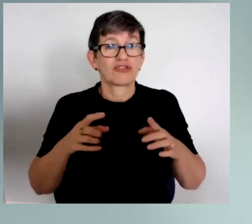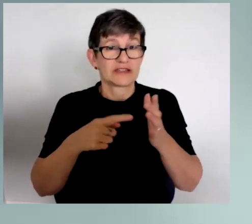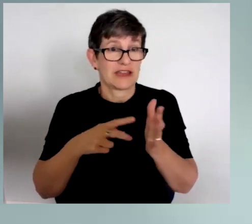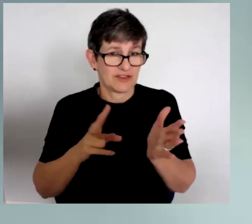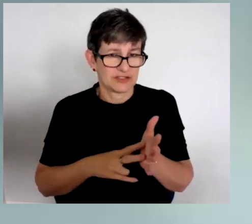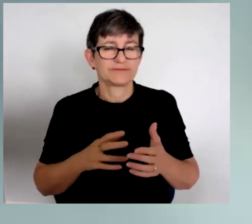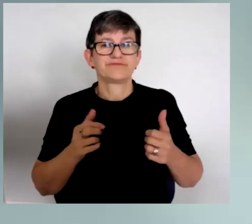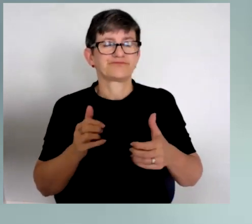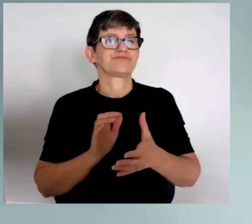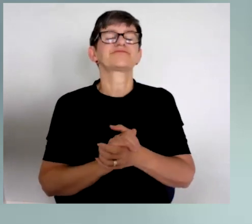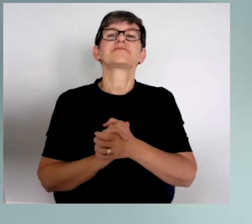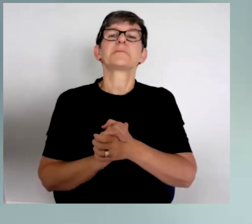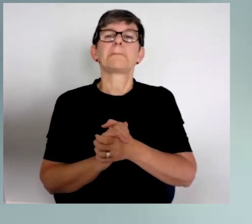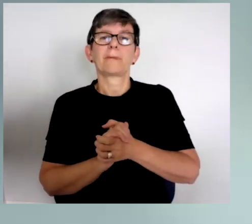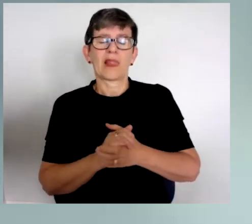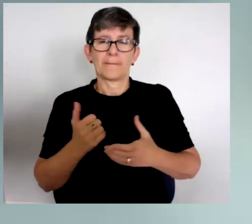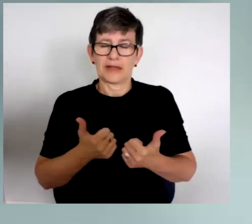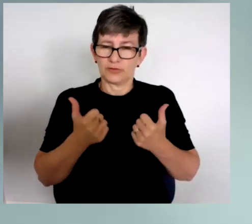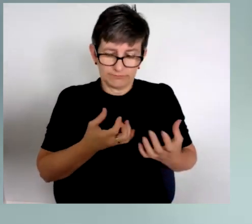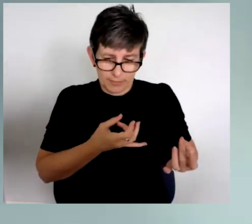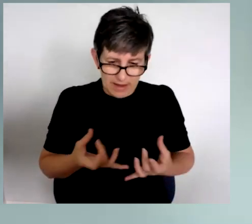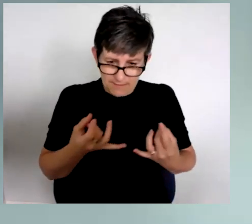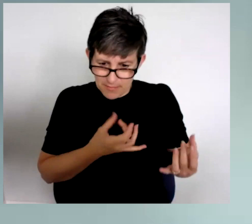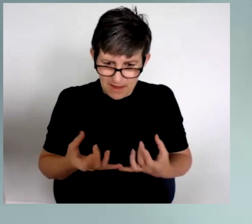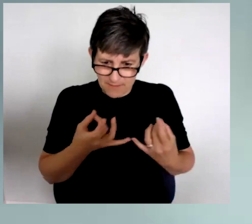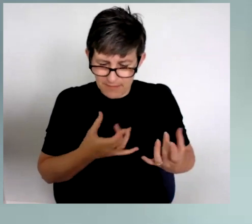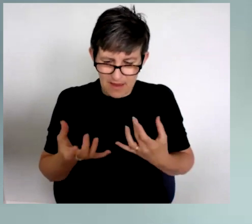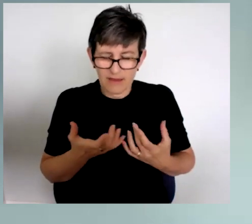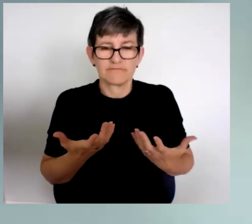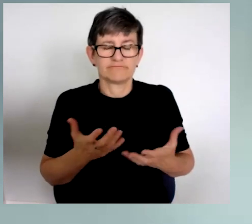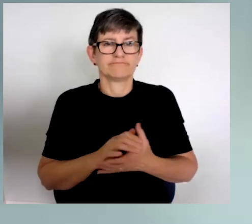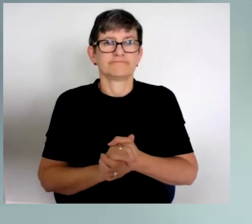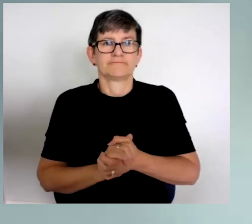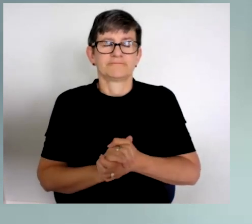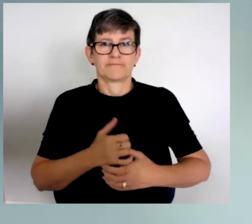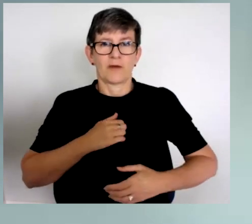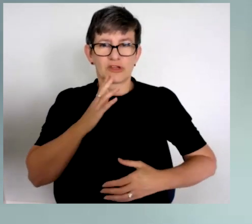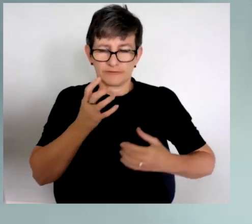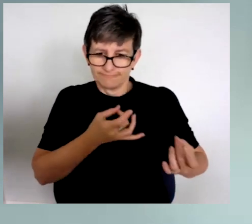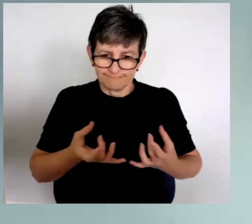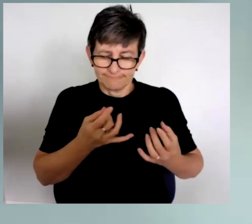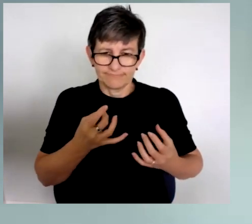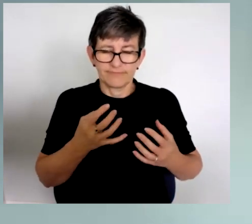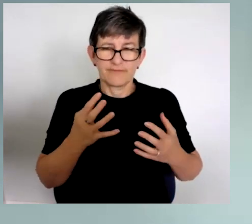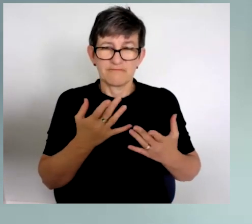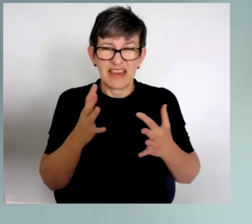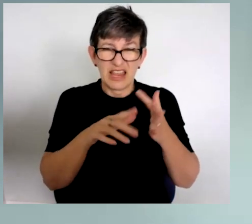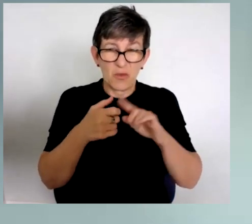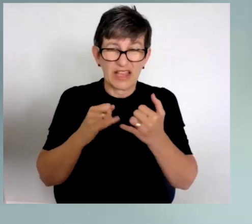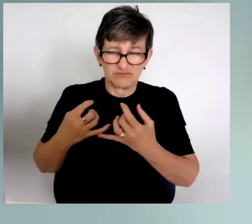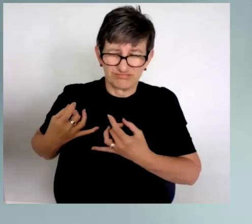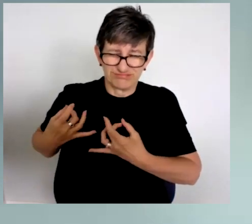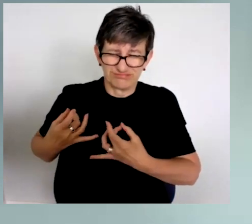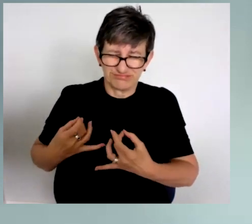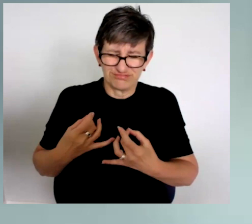I really prepared well for this presentation, you know, over many weeks because I